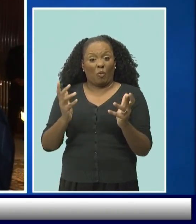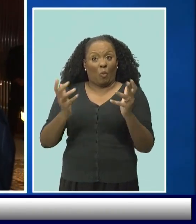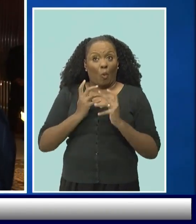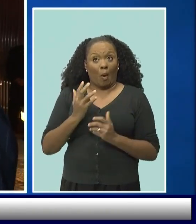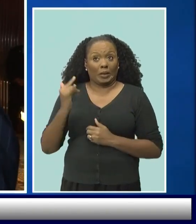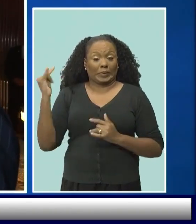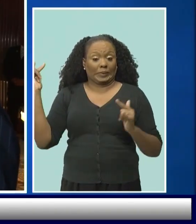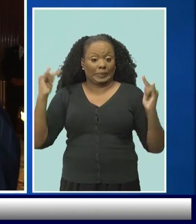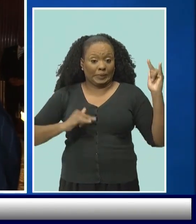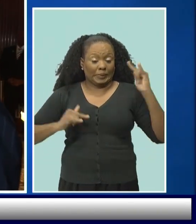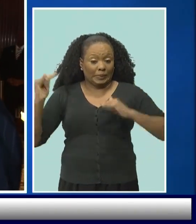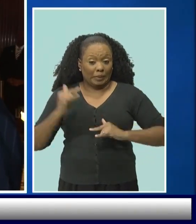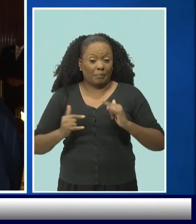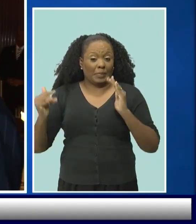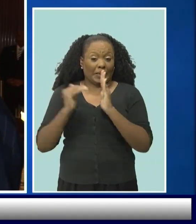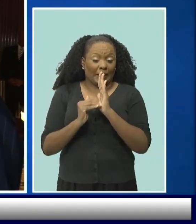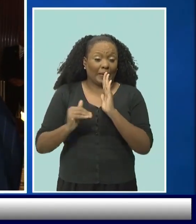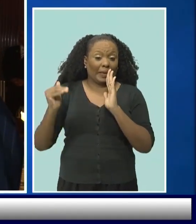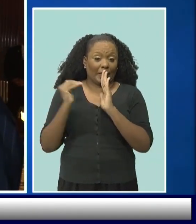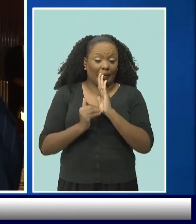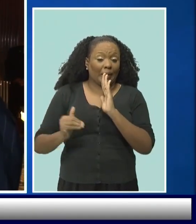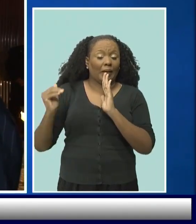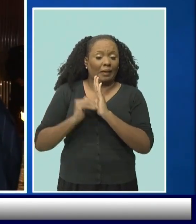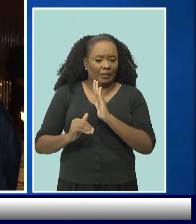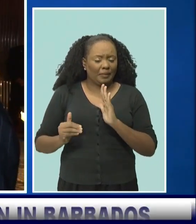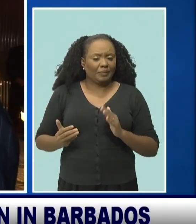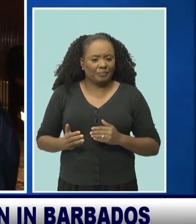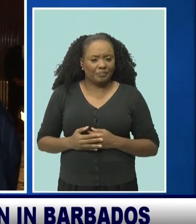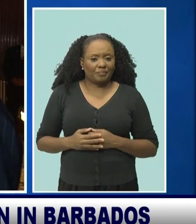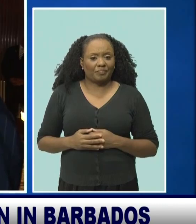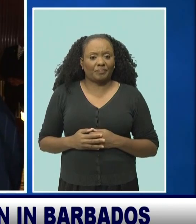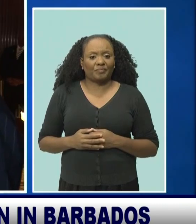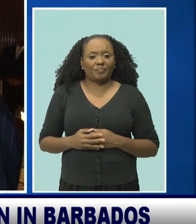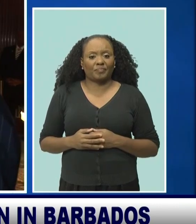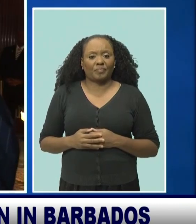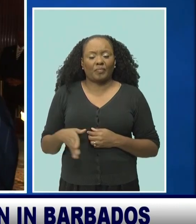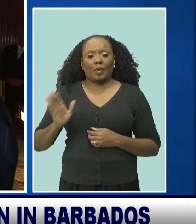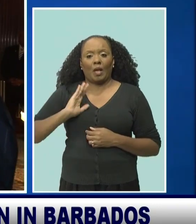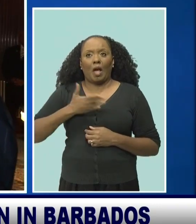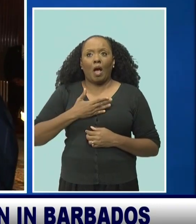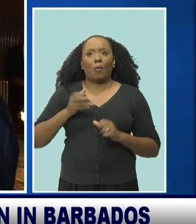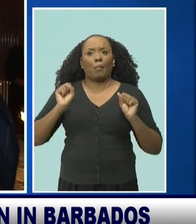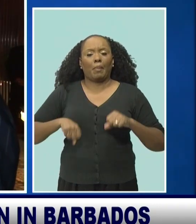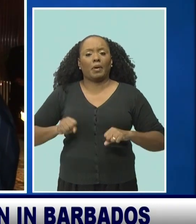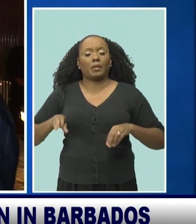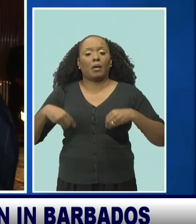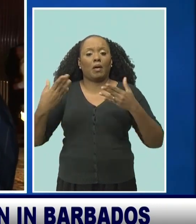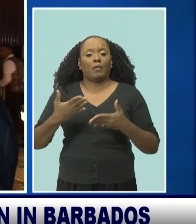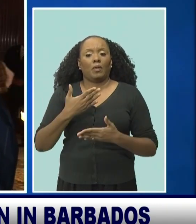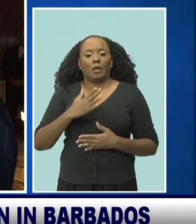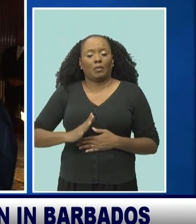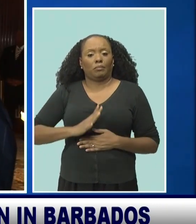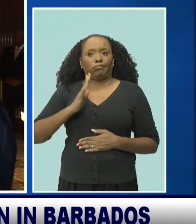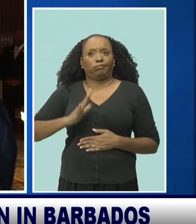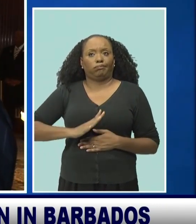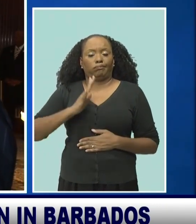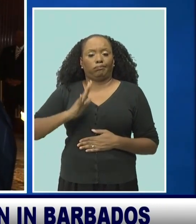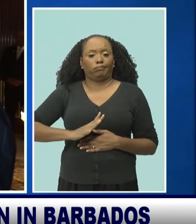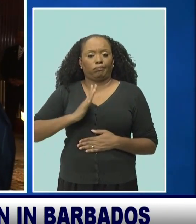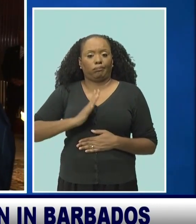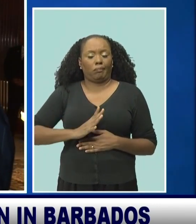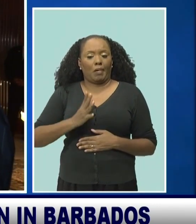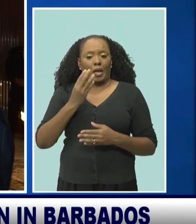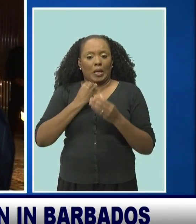to come over and over and over again. And therefore, the ability to offer fine dining at a very, very high level,